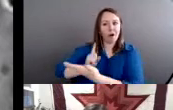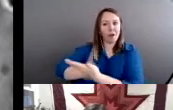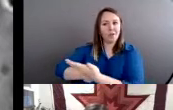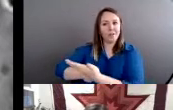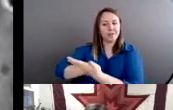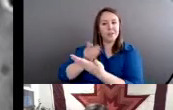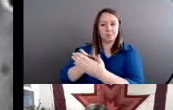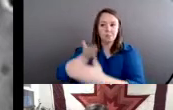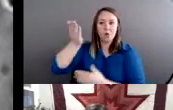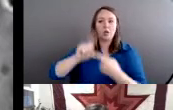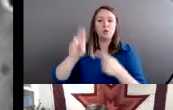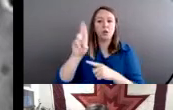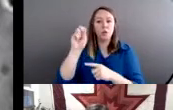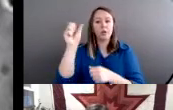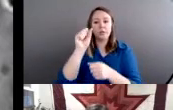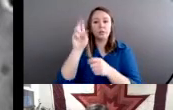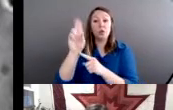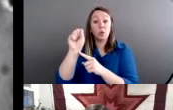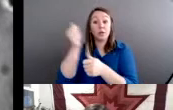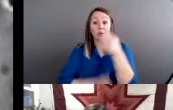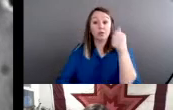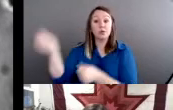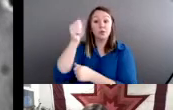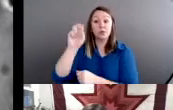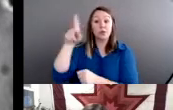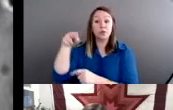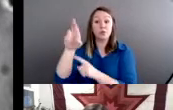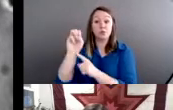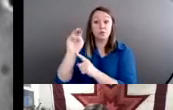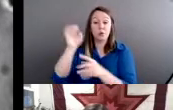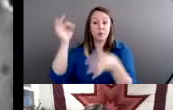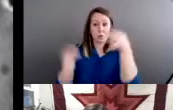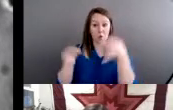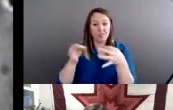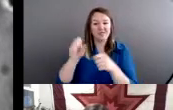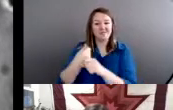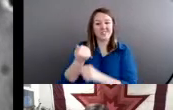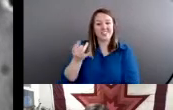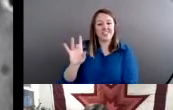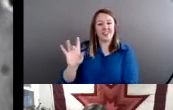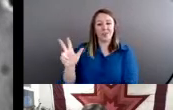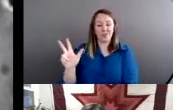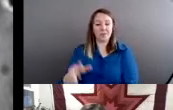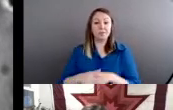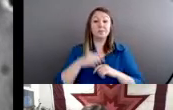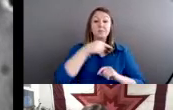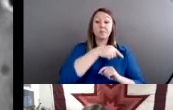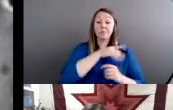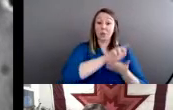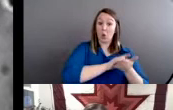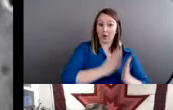1883. He and his lawyers argued that the federal government had no